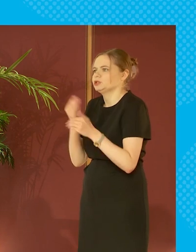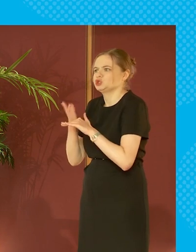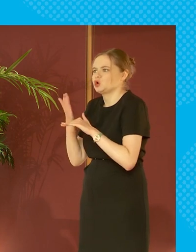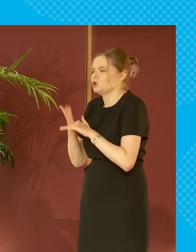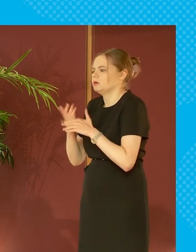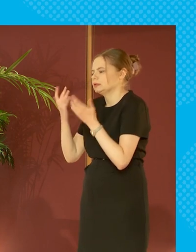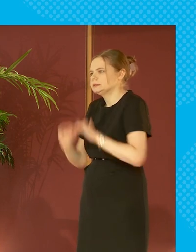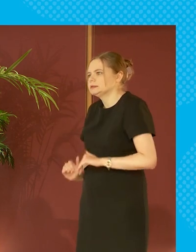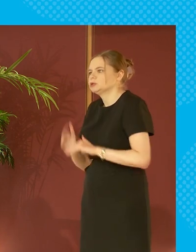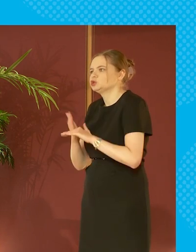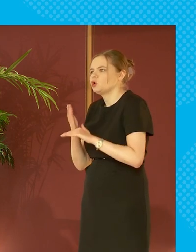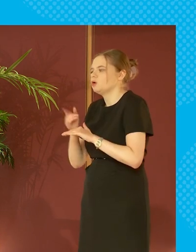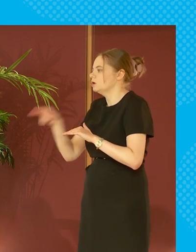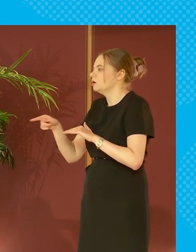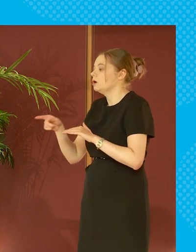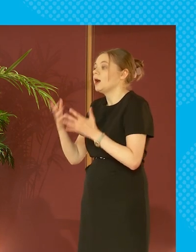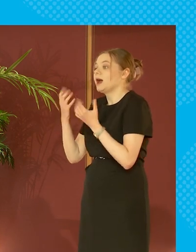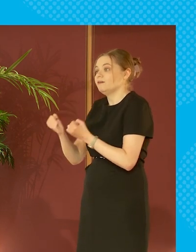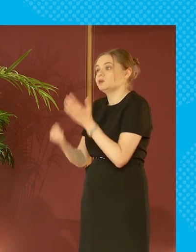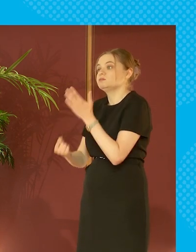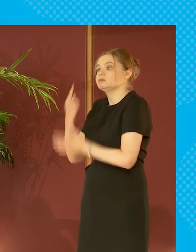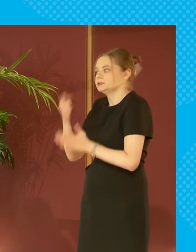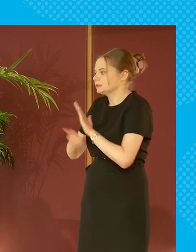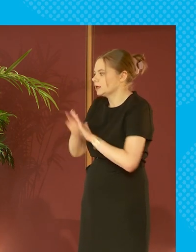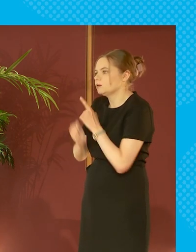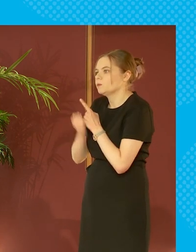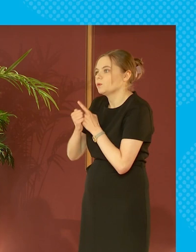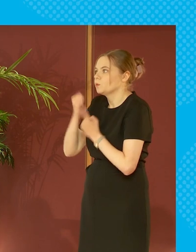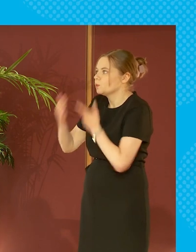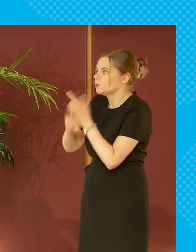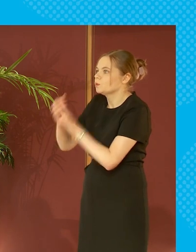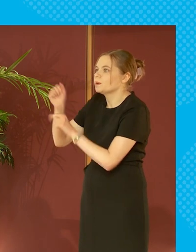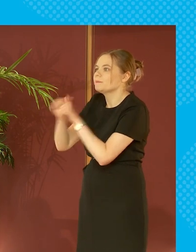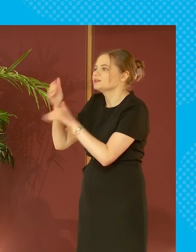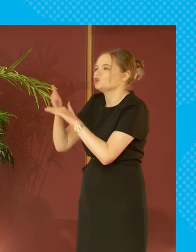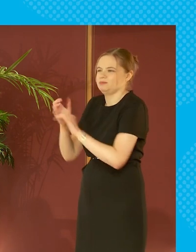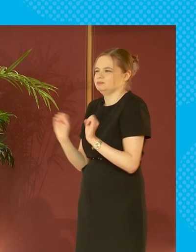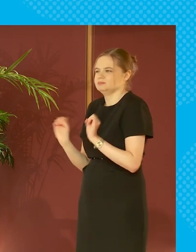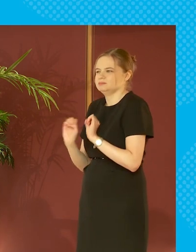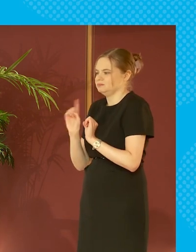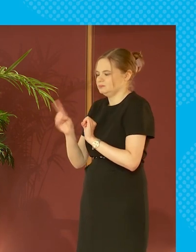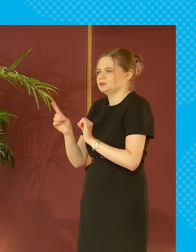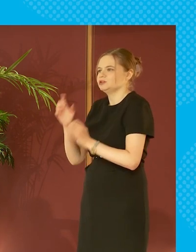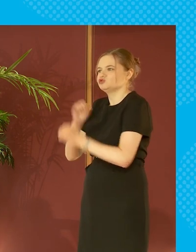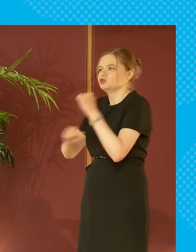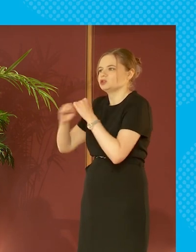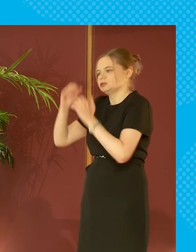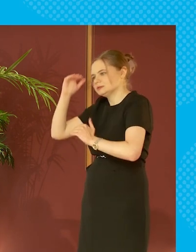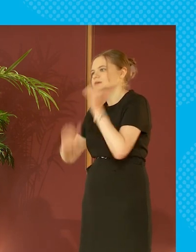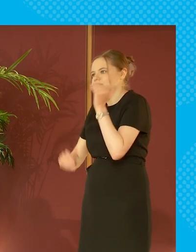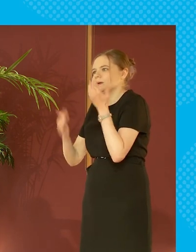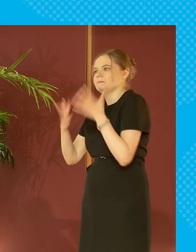jobs which don't allow them to build up the skills to get higher paid jobs so these are the kind of structural things